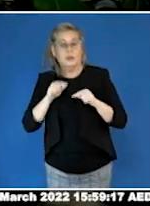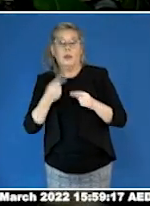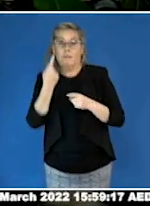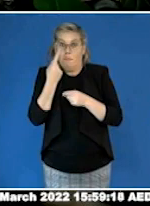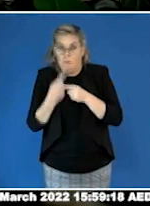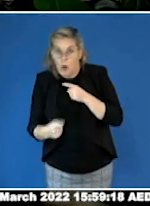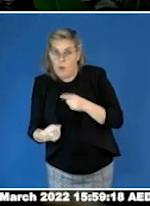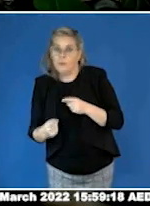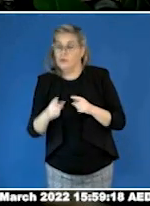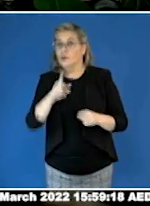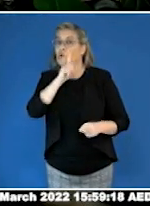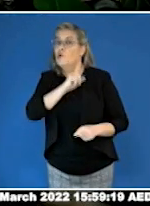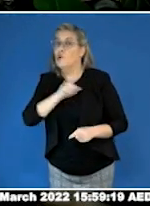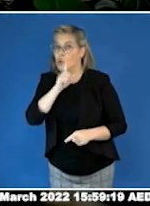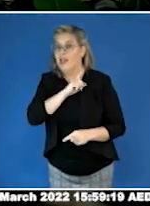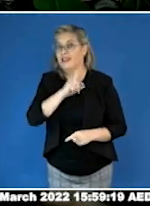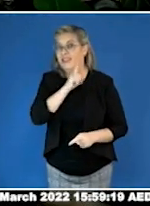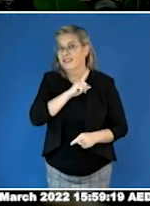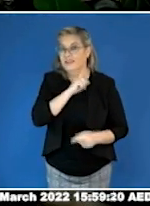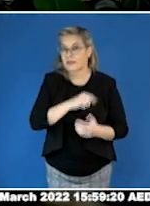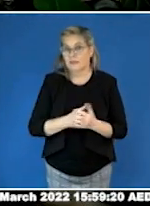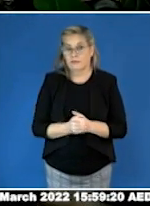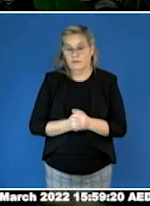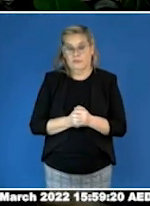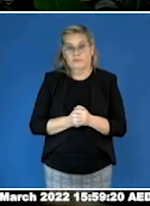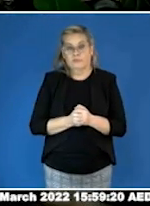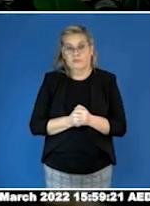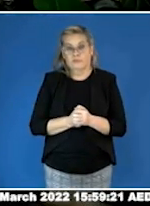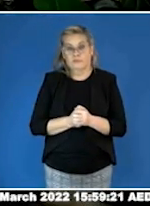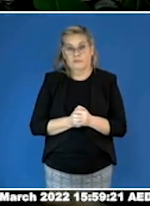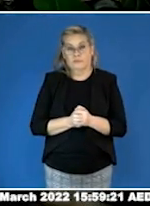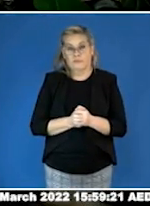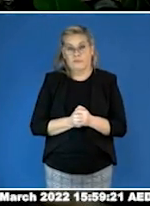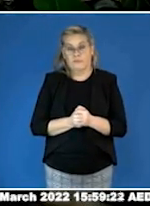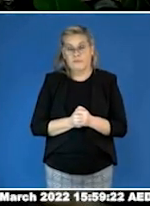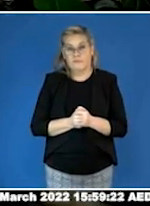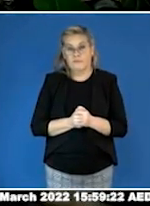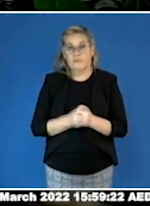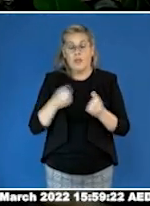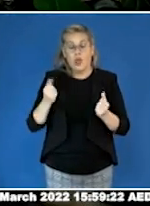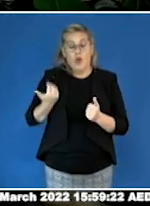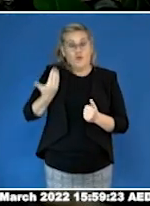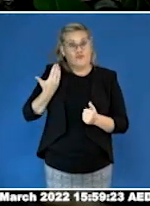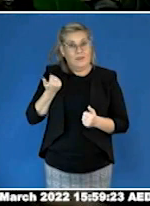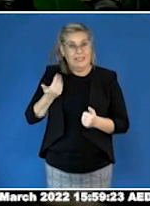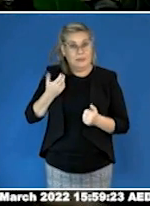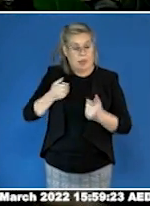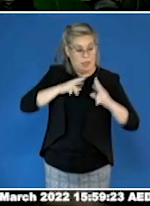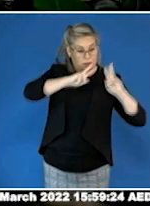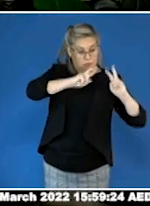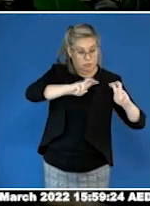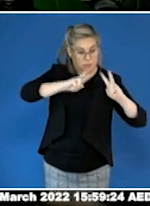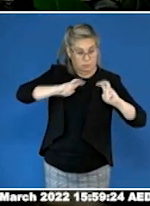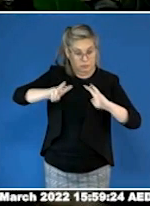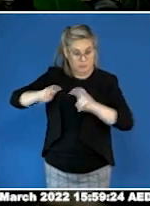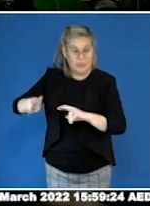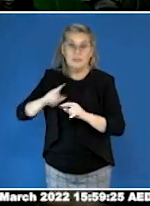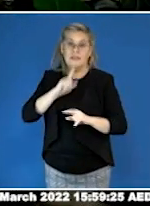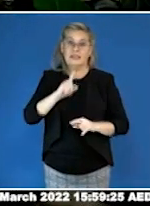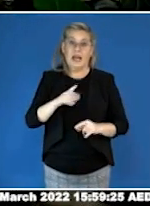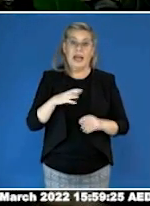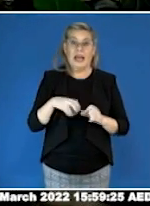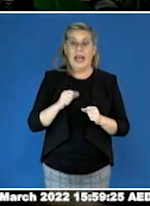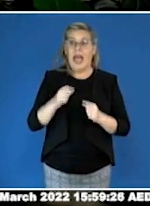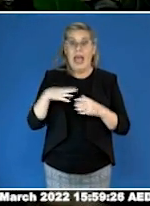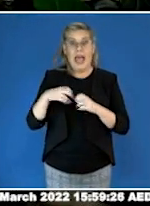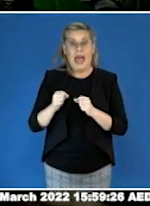rates to be closer to one to one. In fact, a recent study pushed the ratio of four to three and notes that 80%